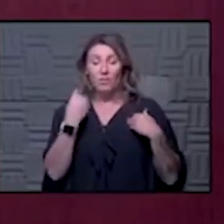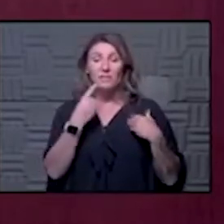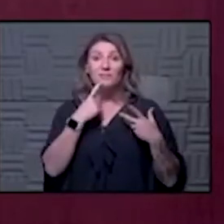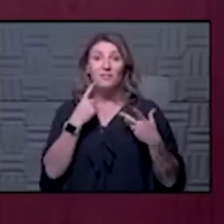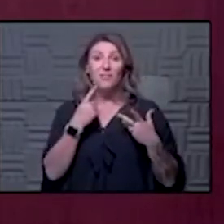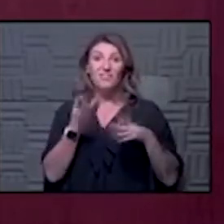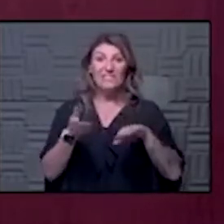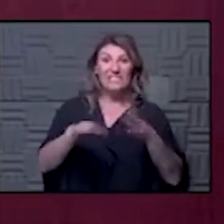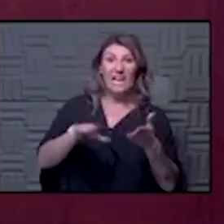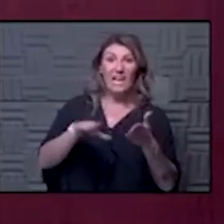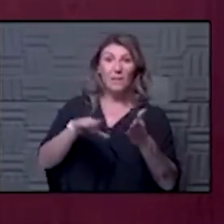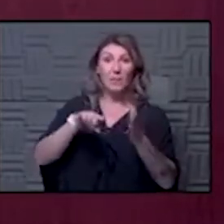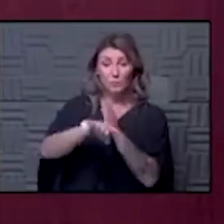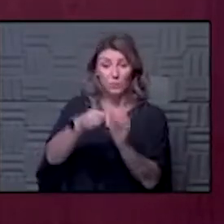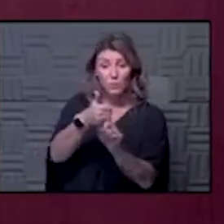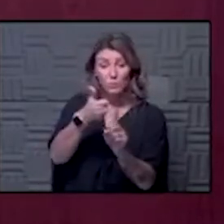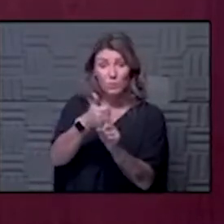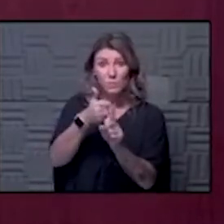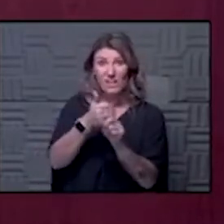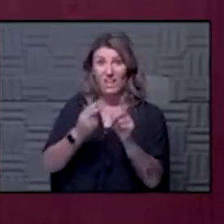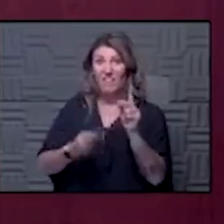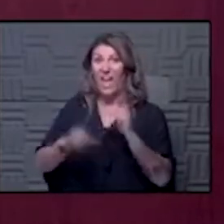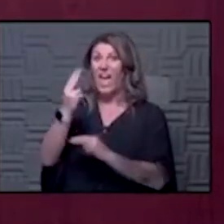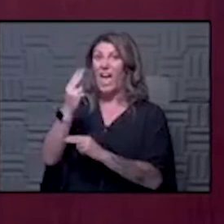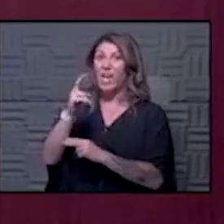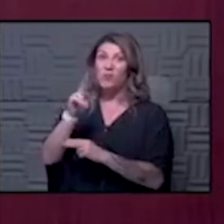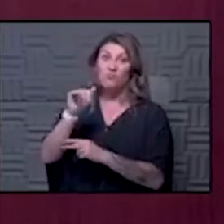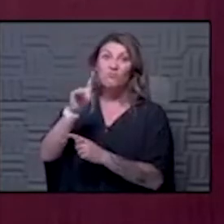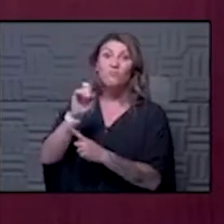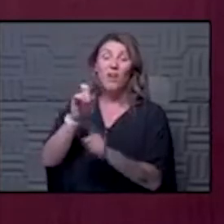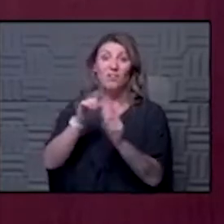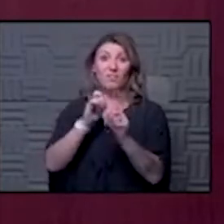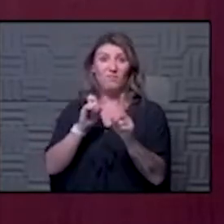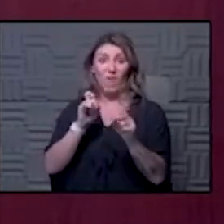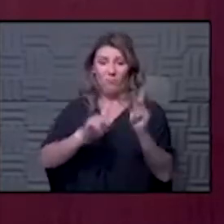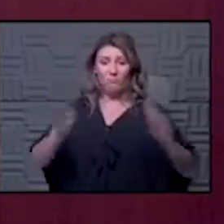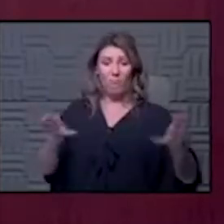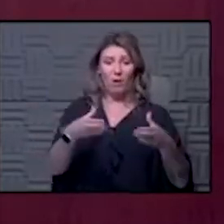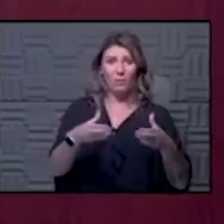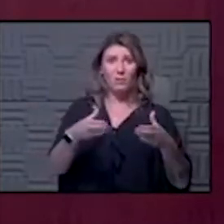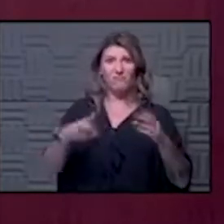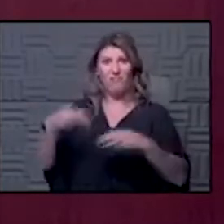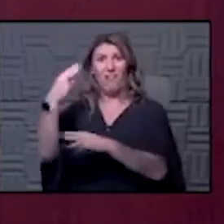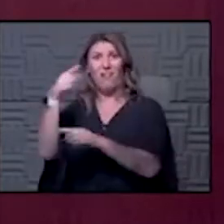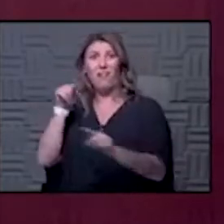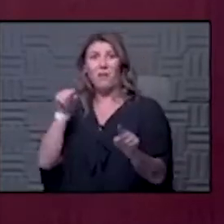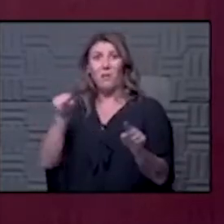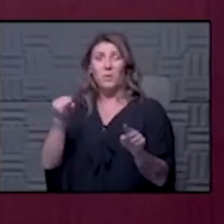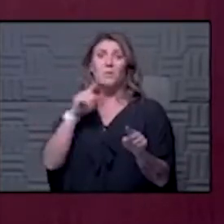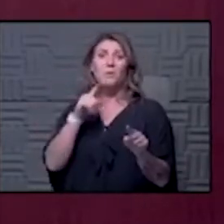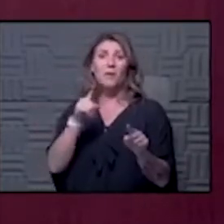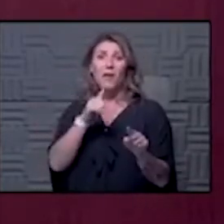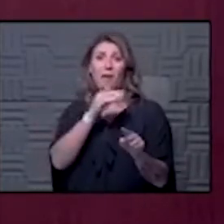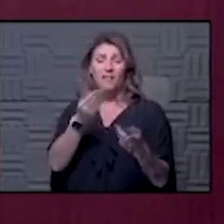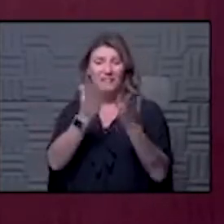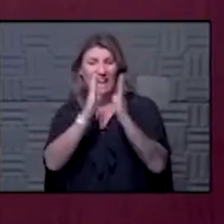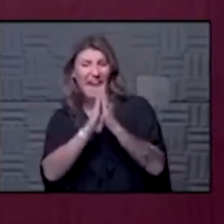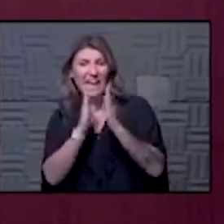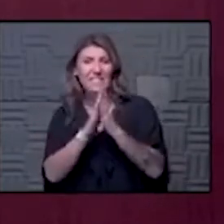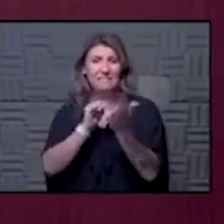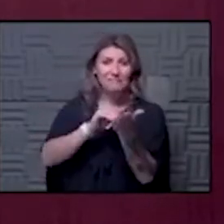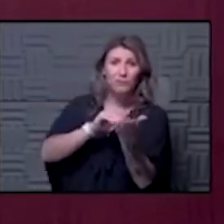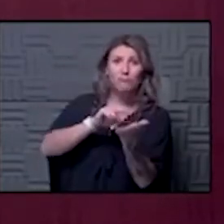suicide at much higher rates than the rest of the population and when we ask physicians we know that they report pretty high rates of distress